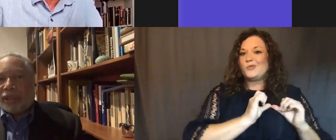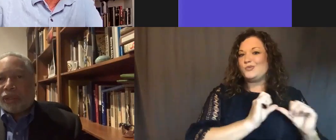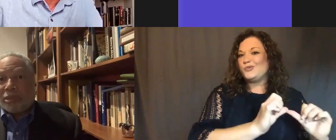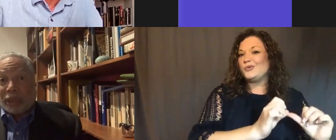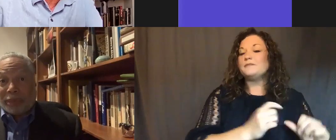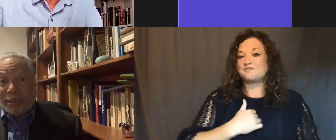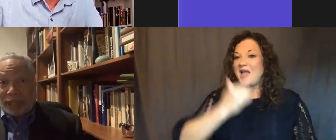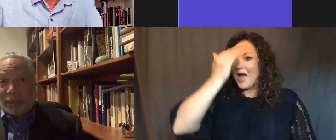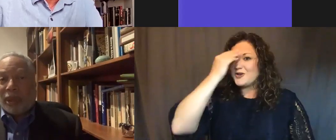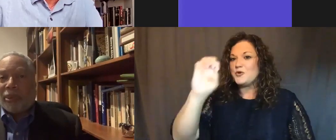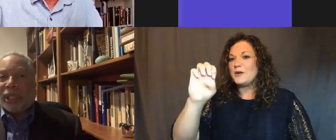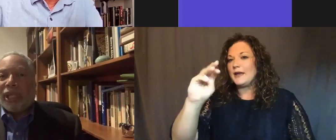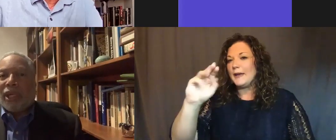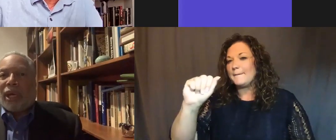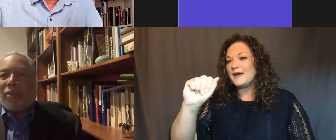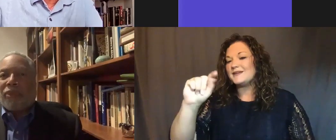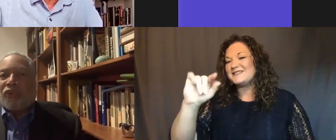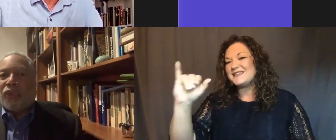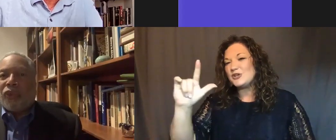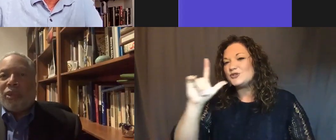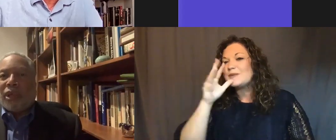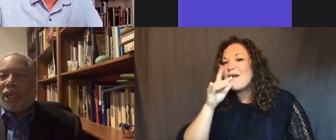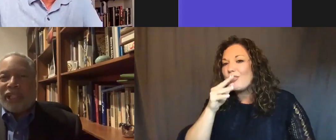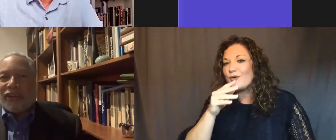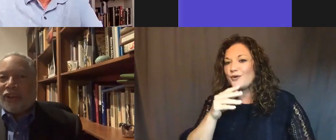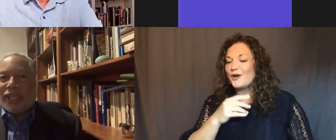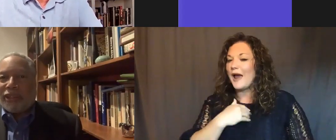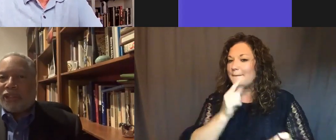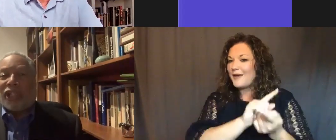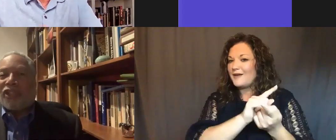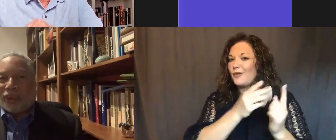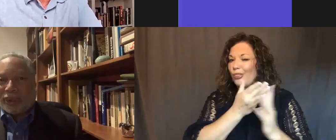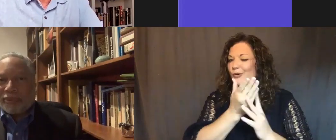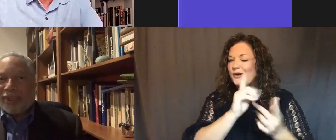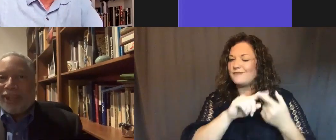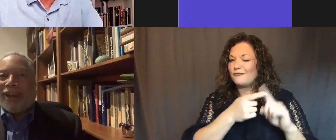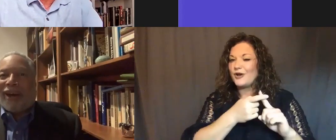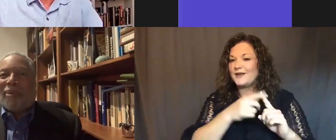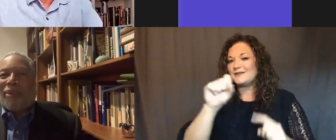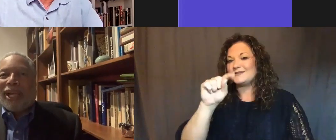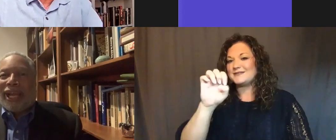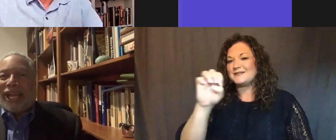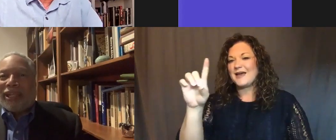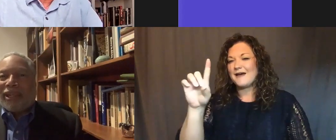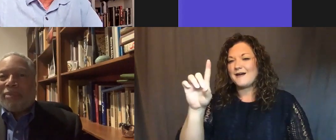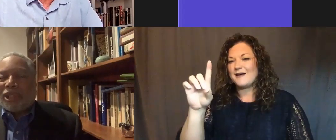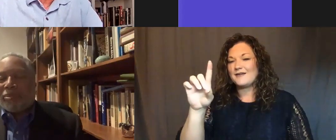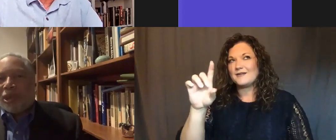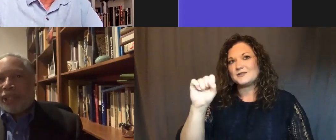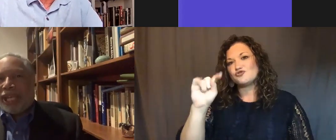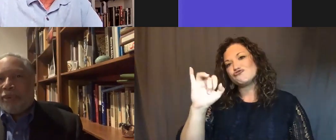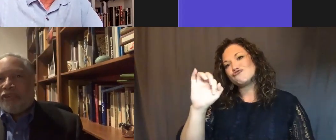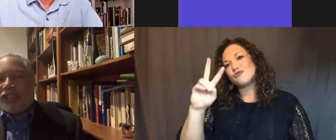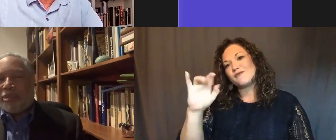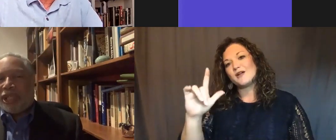Emmett Till's mother, Mamie Till Mobley, through a dear friend, Studs Terkel. And Mrs.